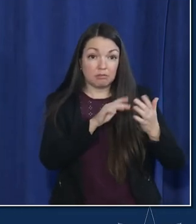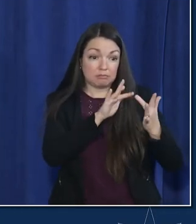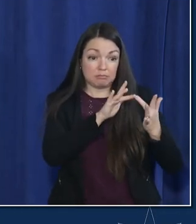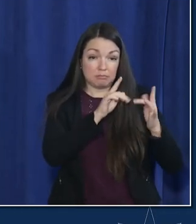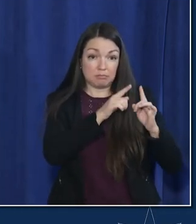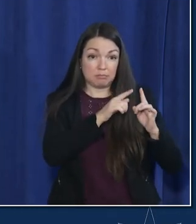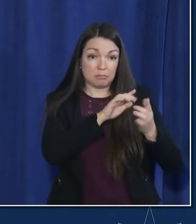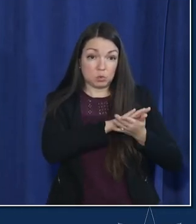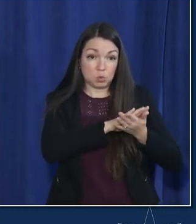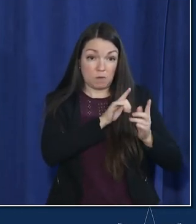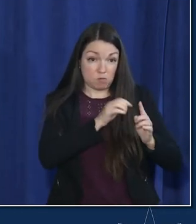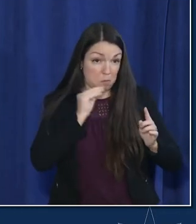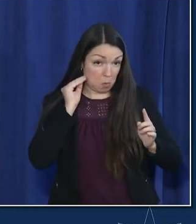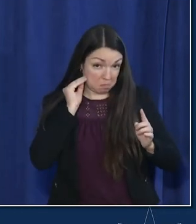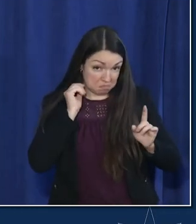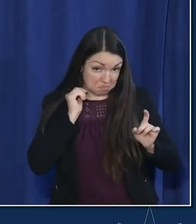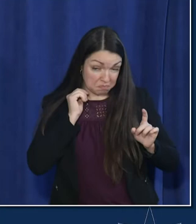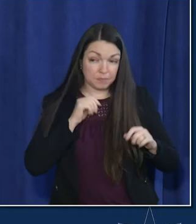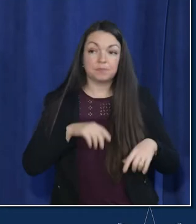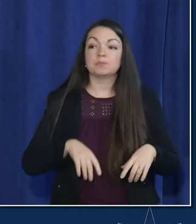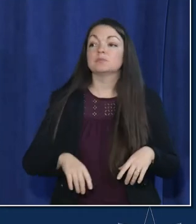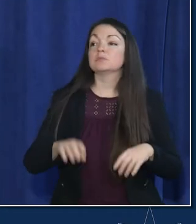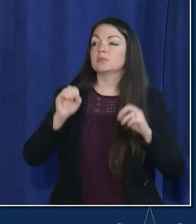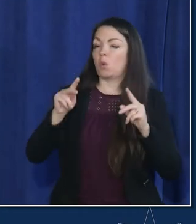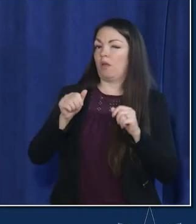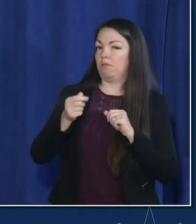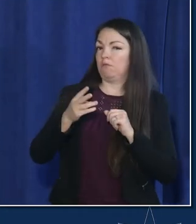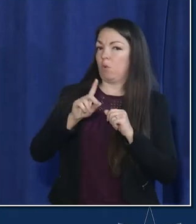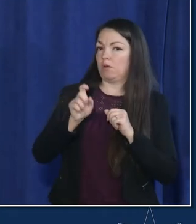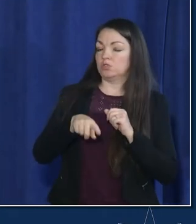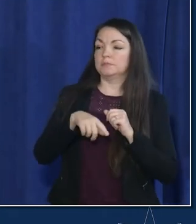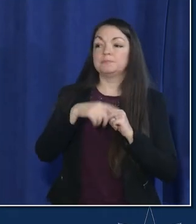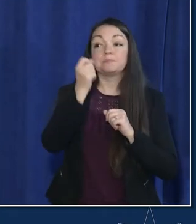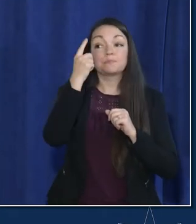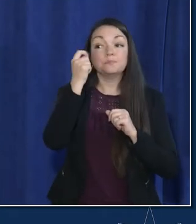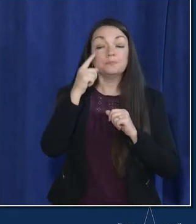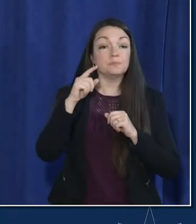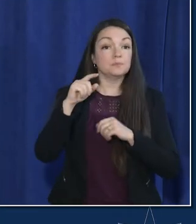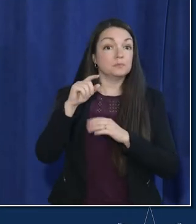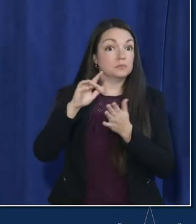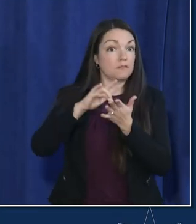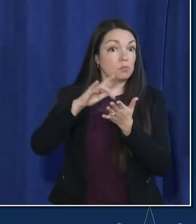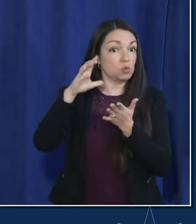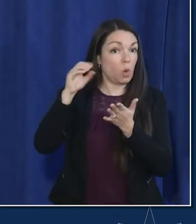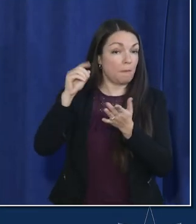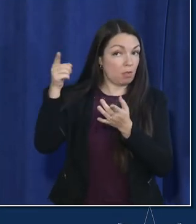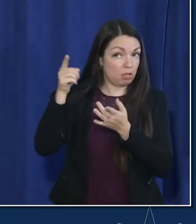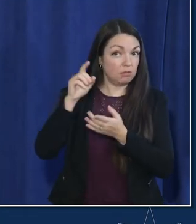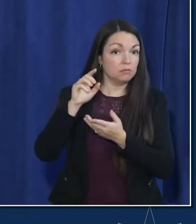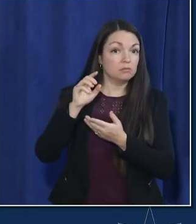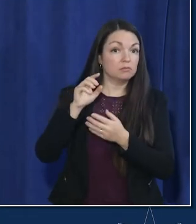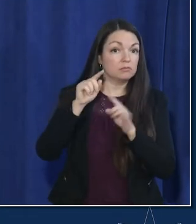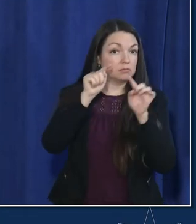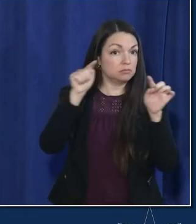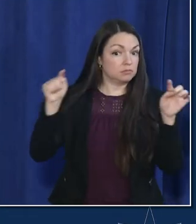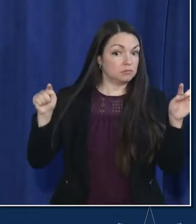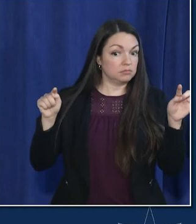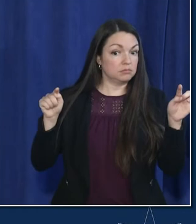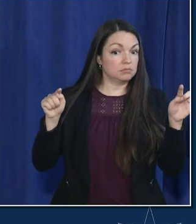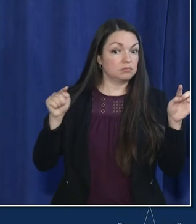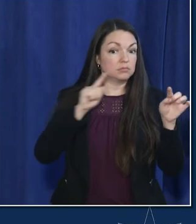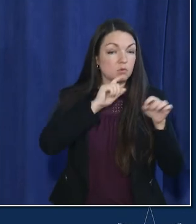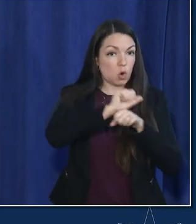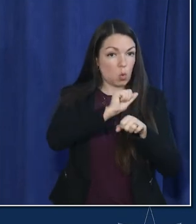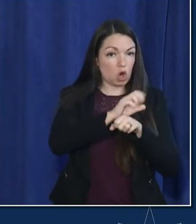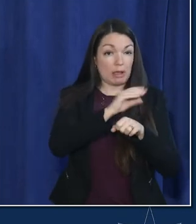i think again the pharmaceutical companies are out there the studies are still happening though